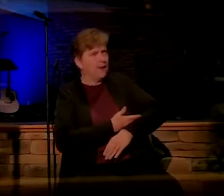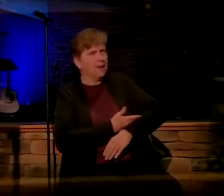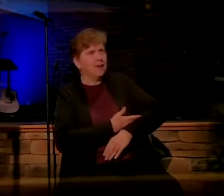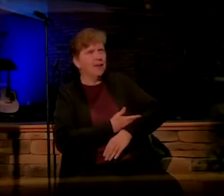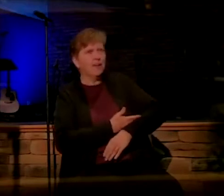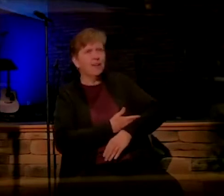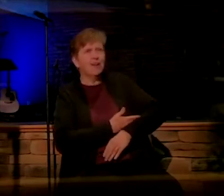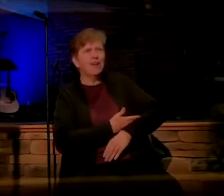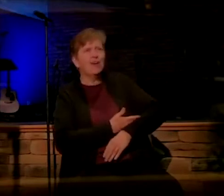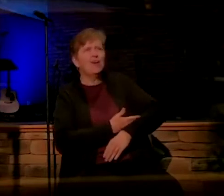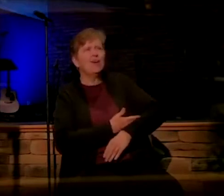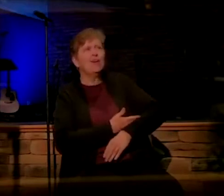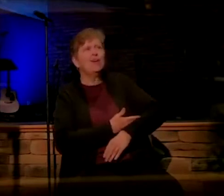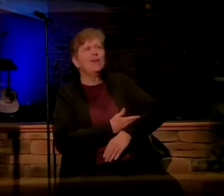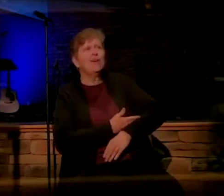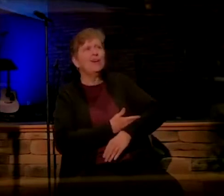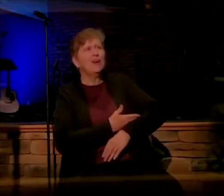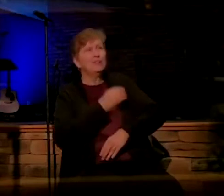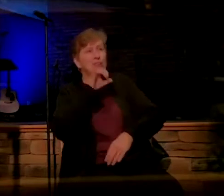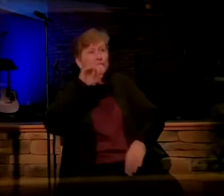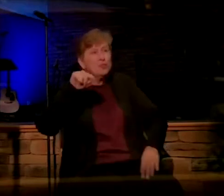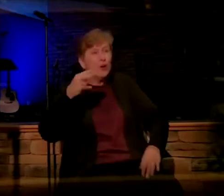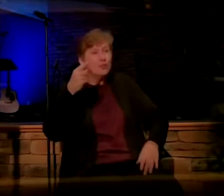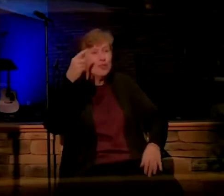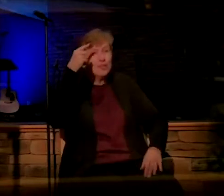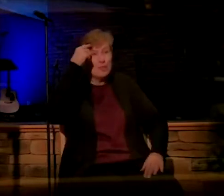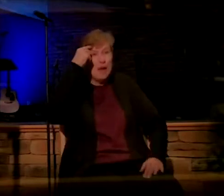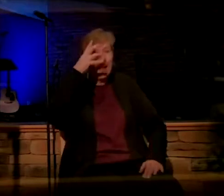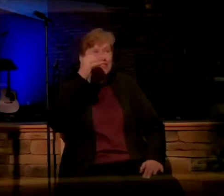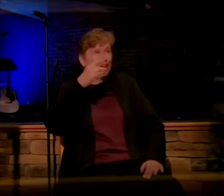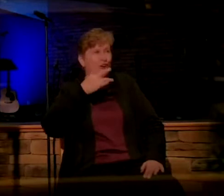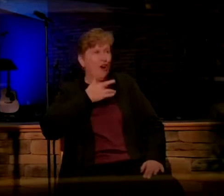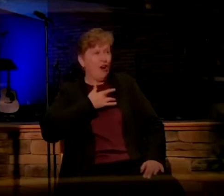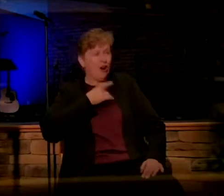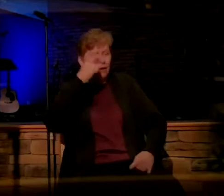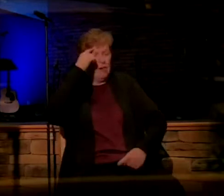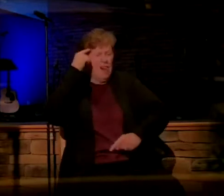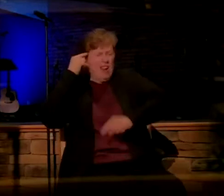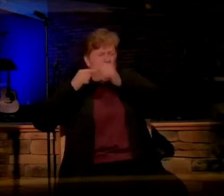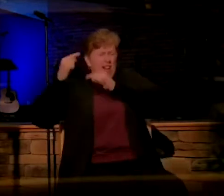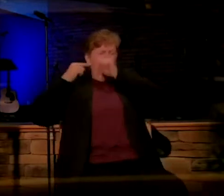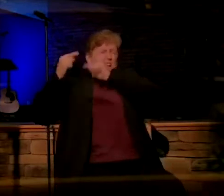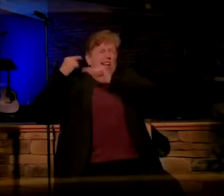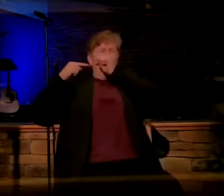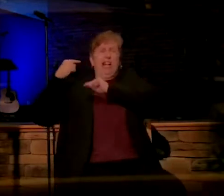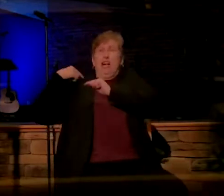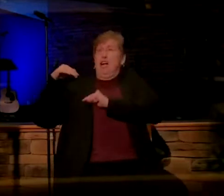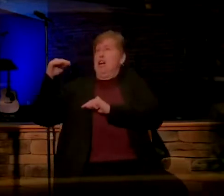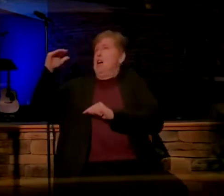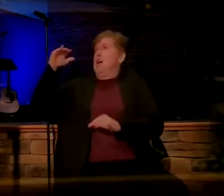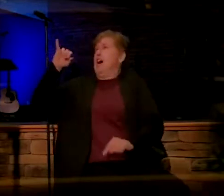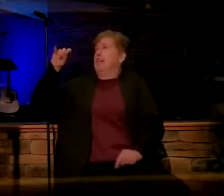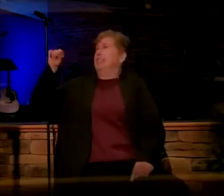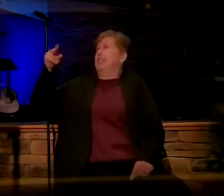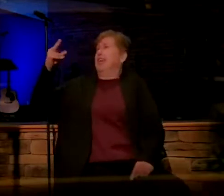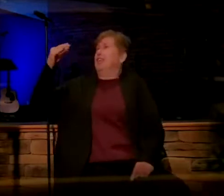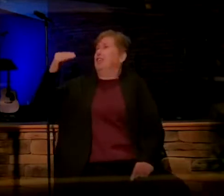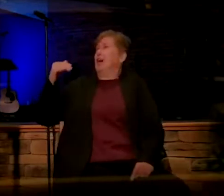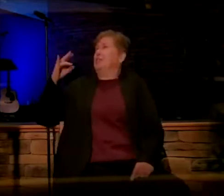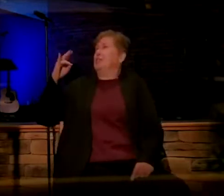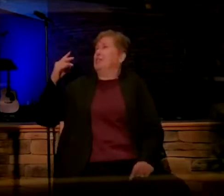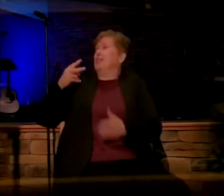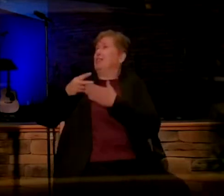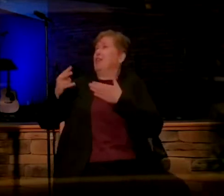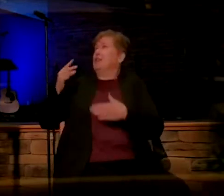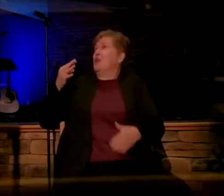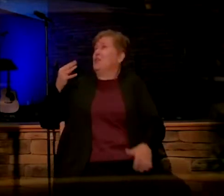Shouldn't his mind and his heart race back to Isaiah chapter 7 verse 14? Therefore the